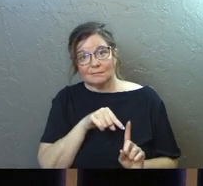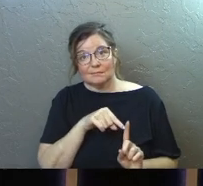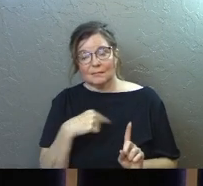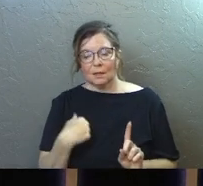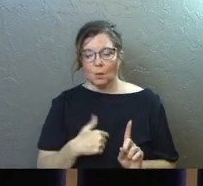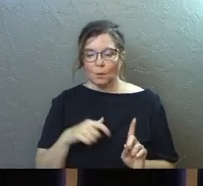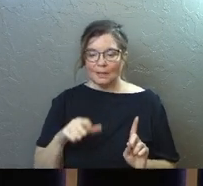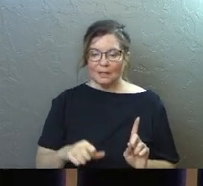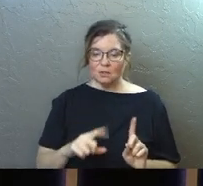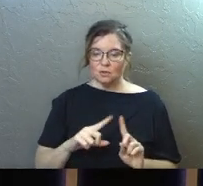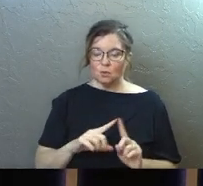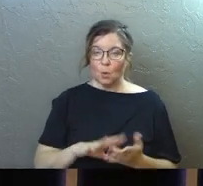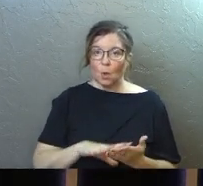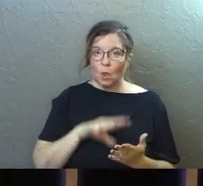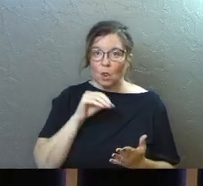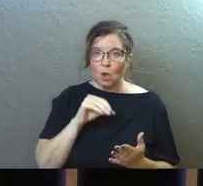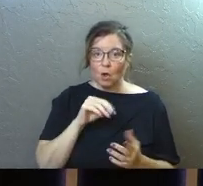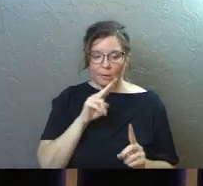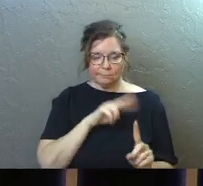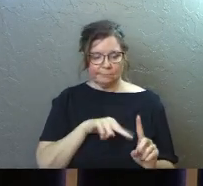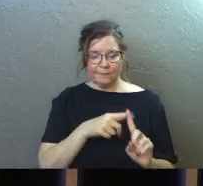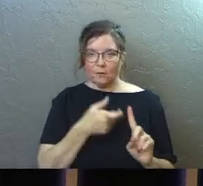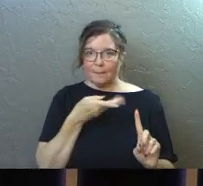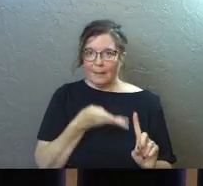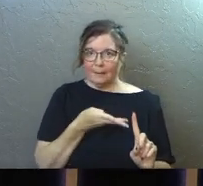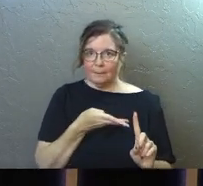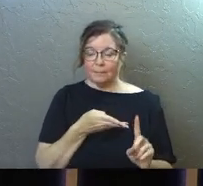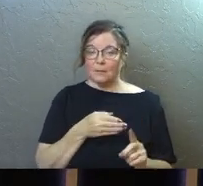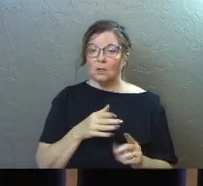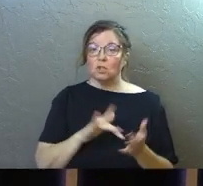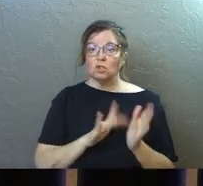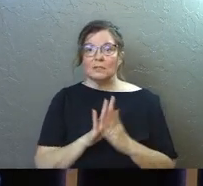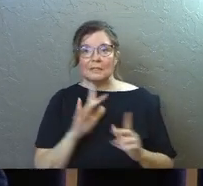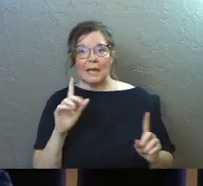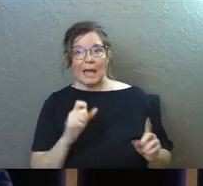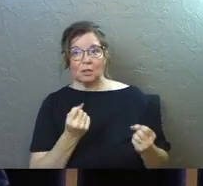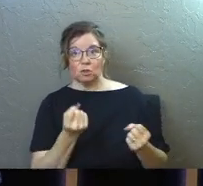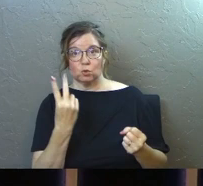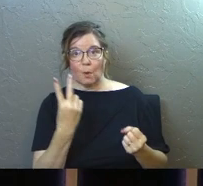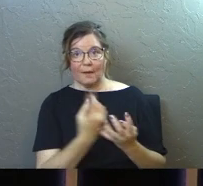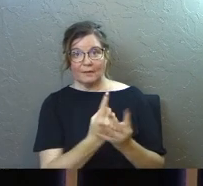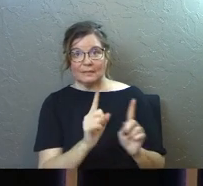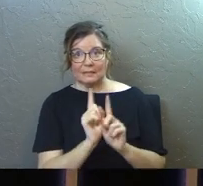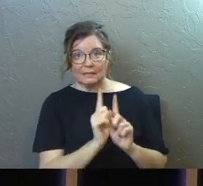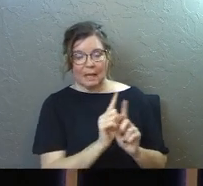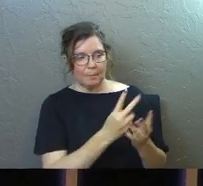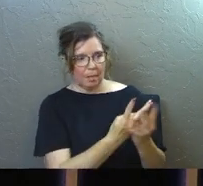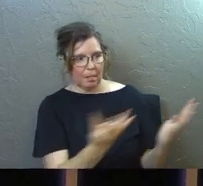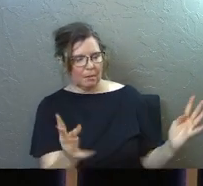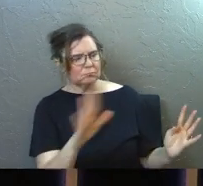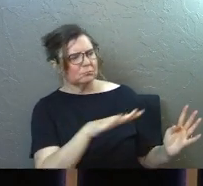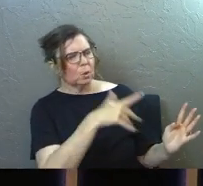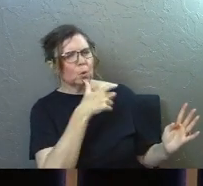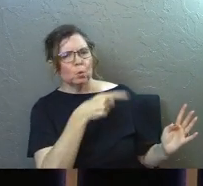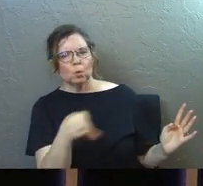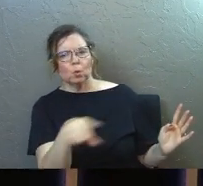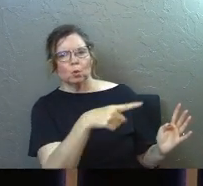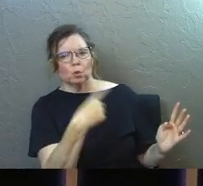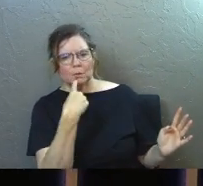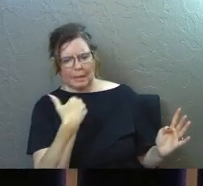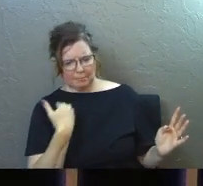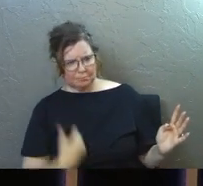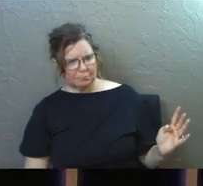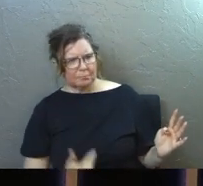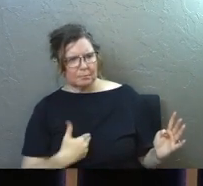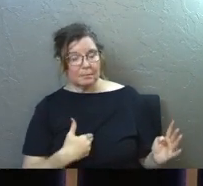we get to learn from him. Verse 15. Then Jesus asked the 12 disciples, who do you say I am? And Simon